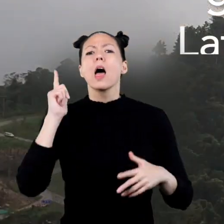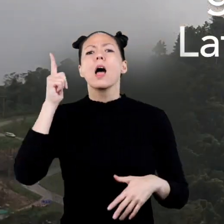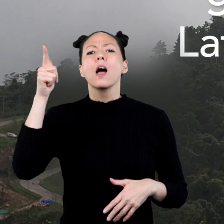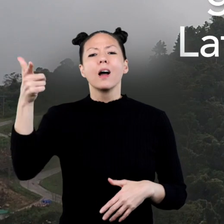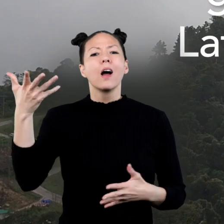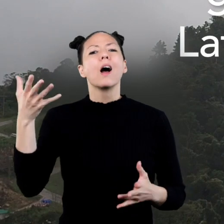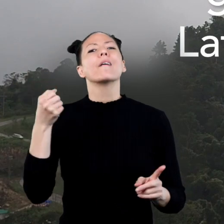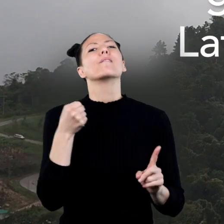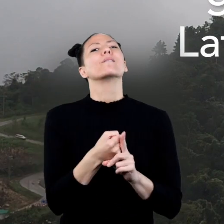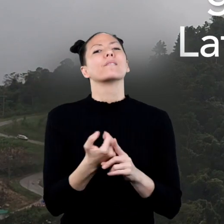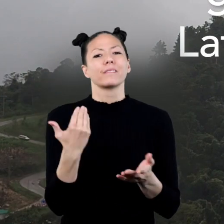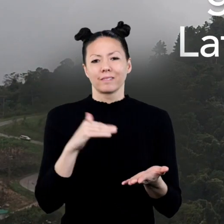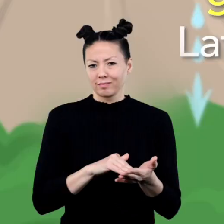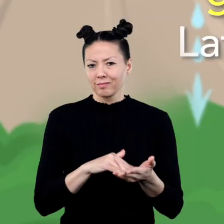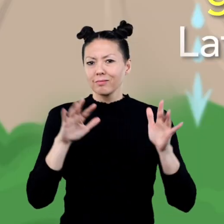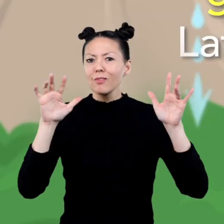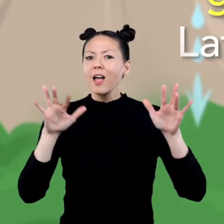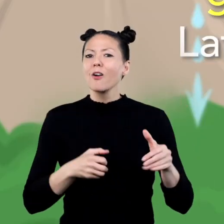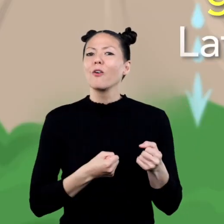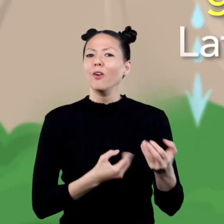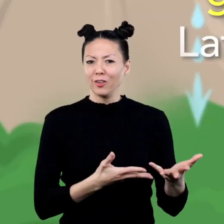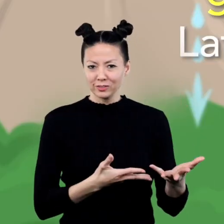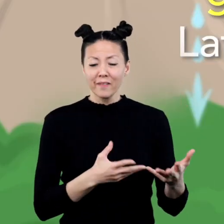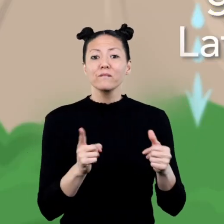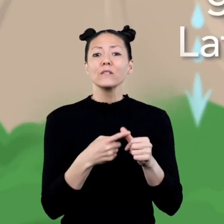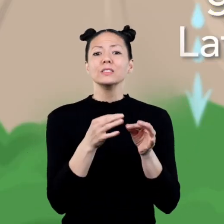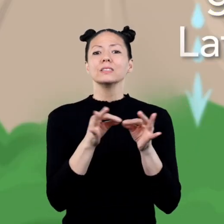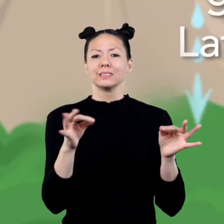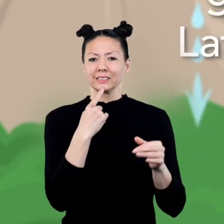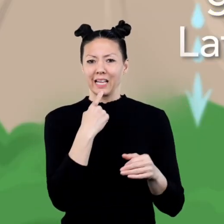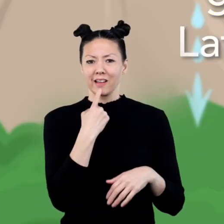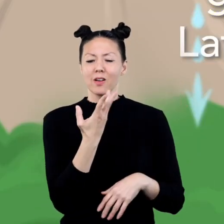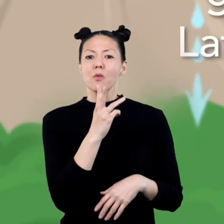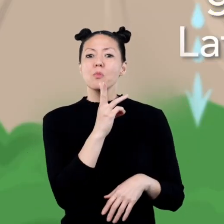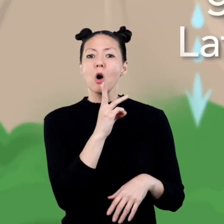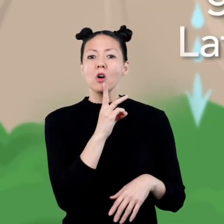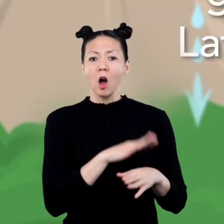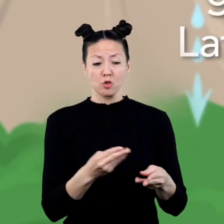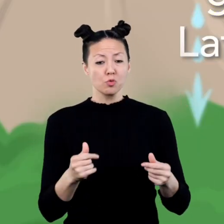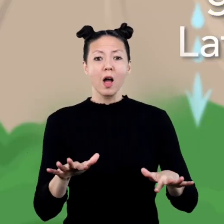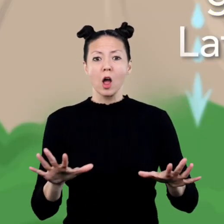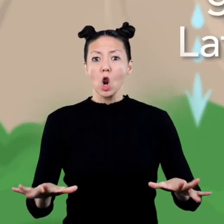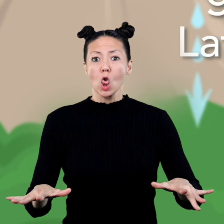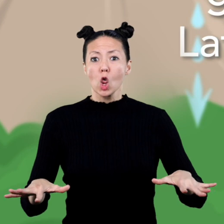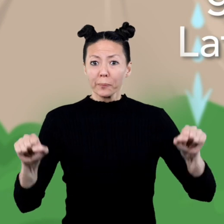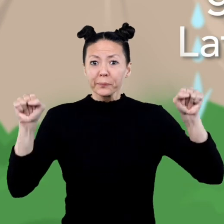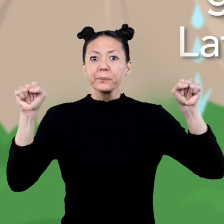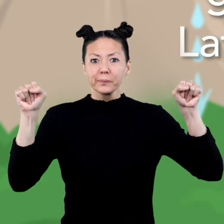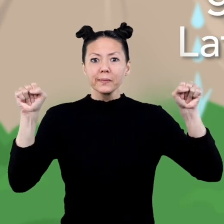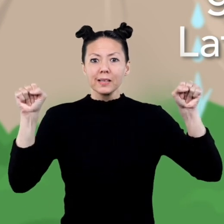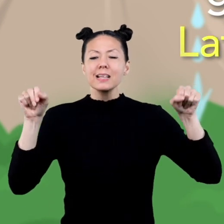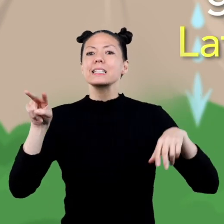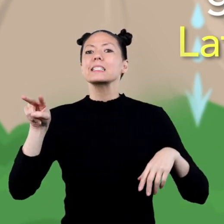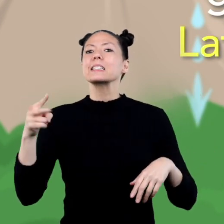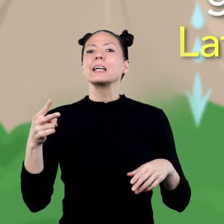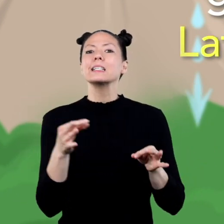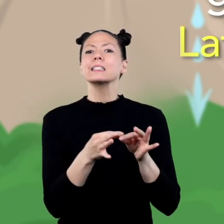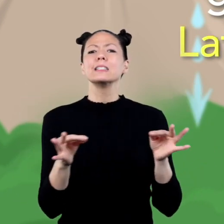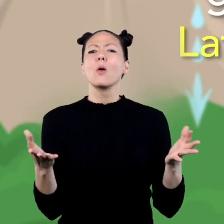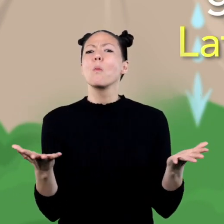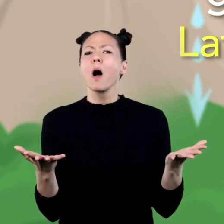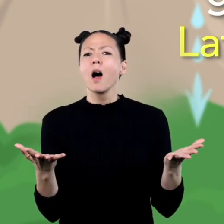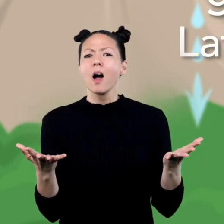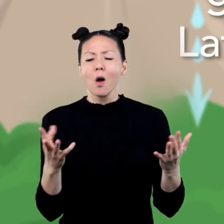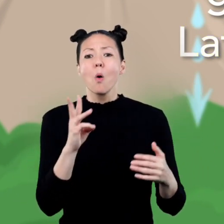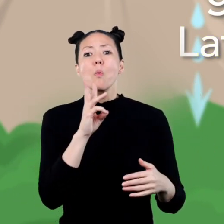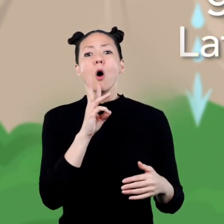causing it to rain. In the first sentence, the rain causes water on the ground which then evaporates. In the second